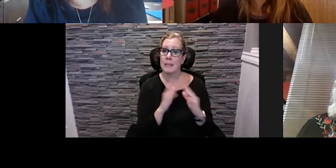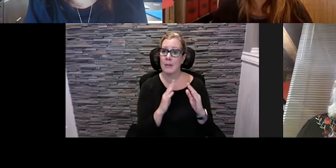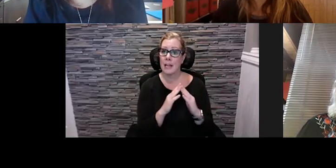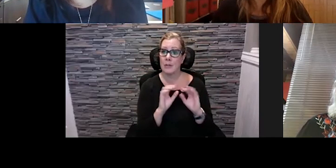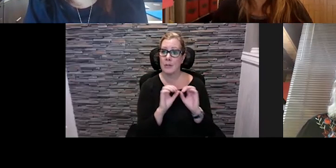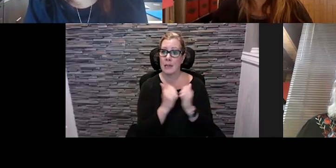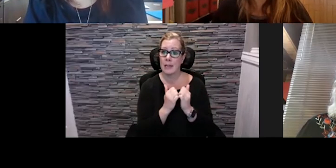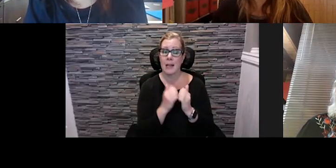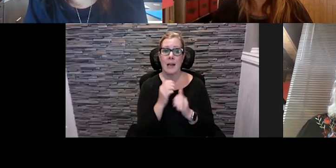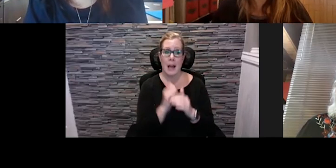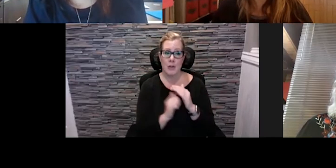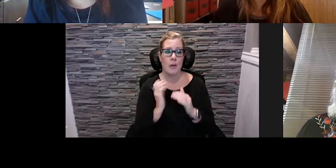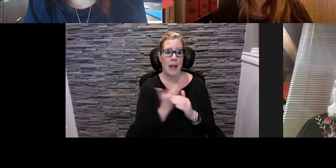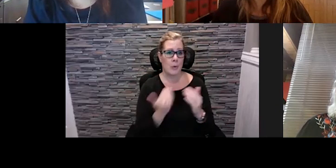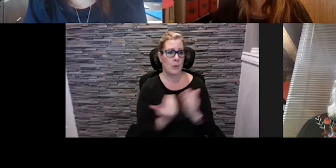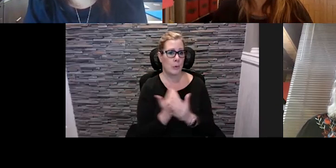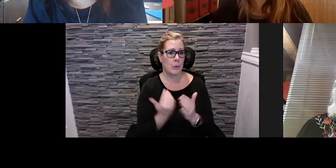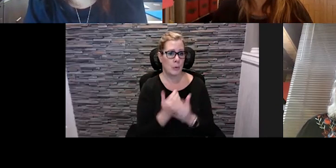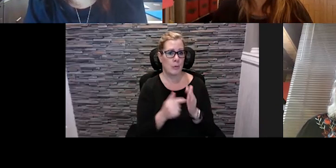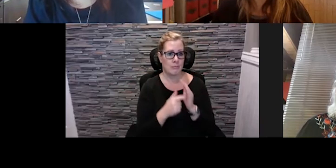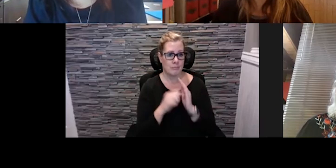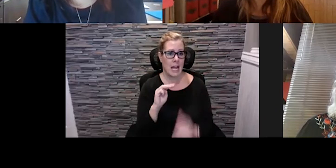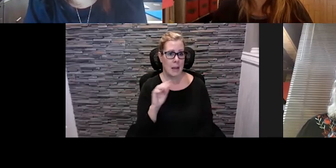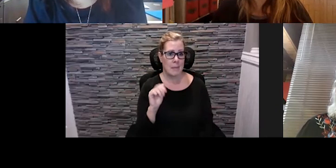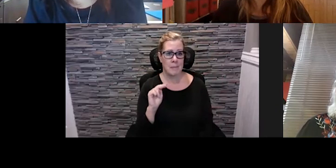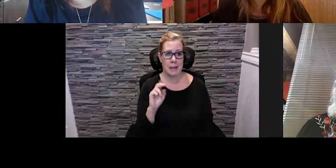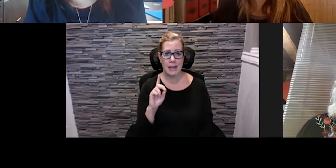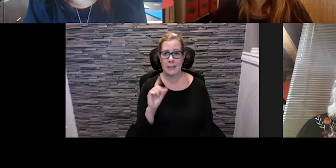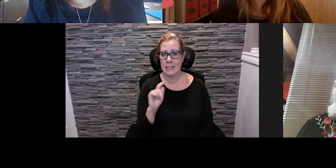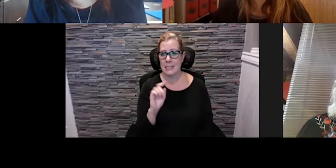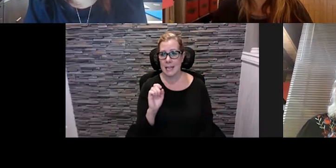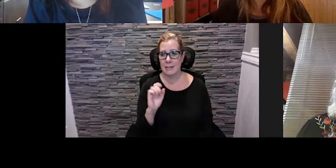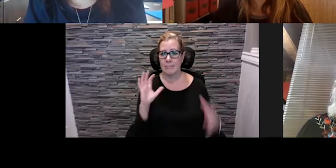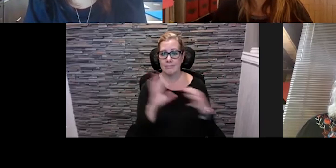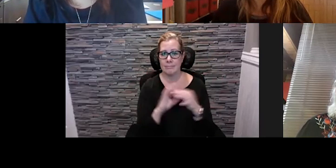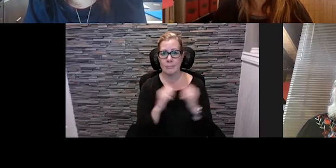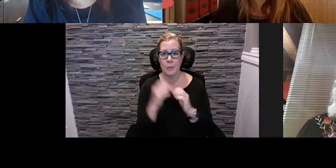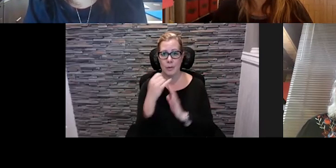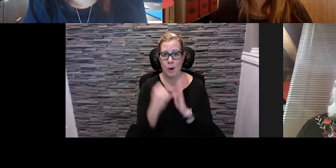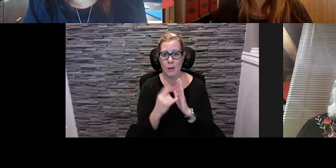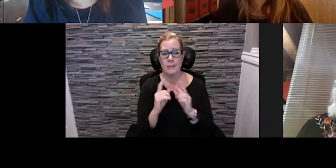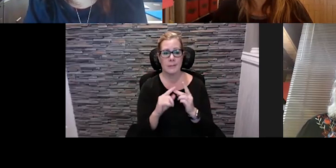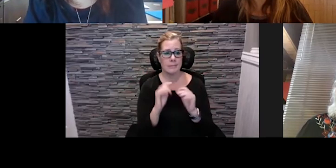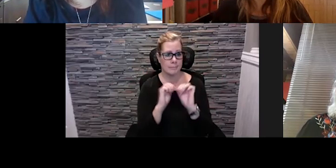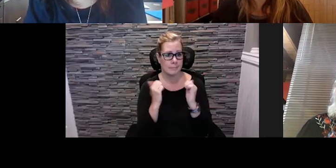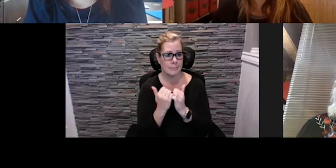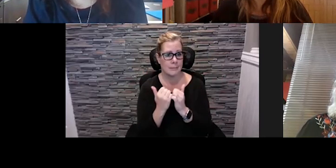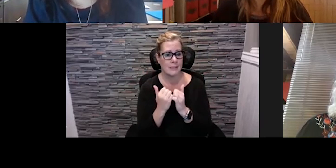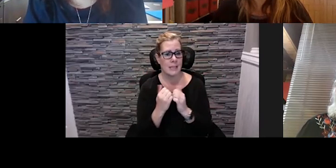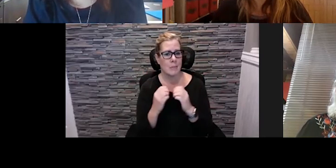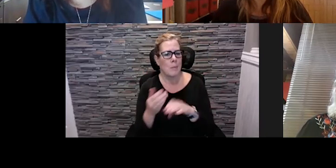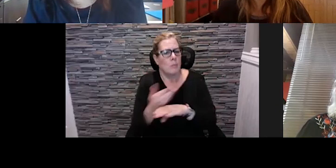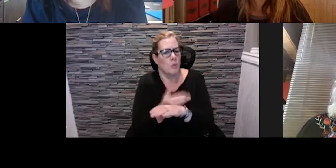mandate to connect with arts organizations and the festivals and events that are here in a greater way than we've done in the past so